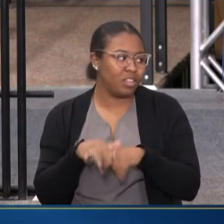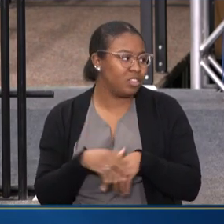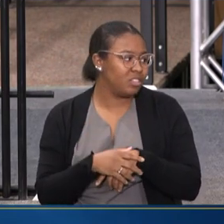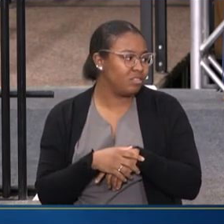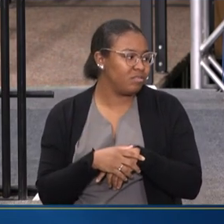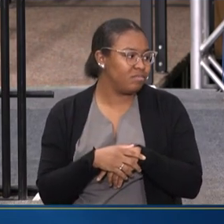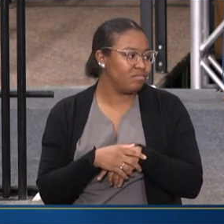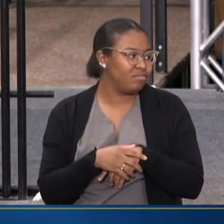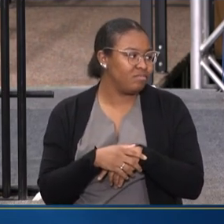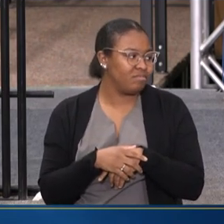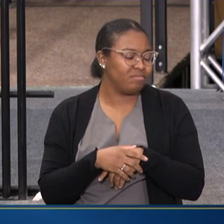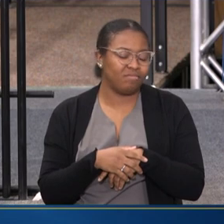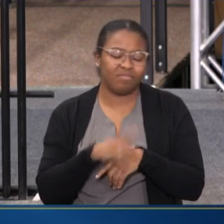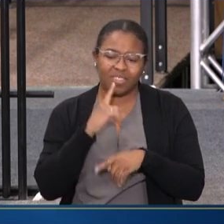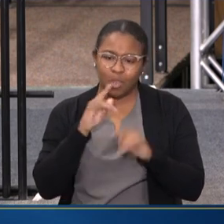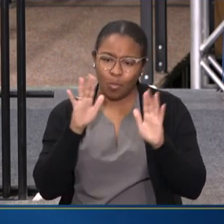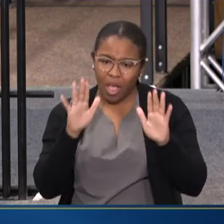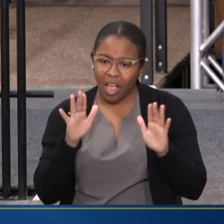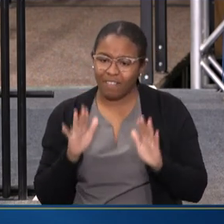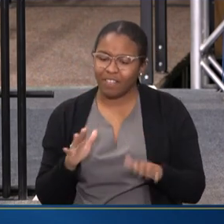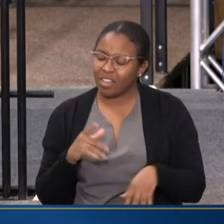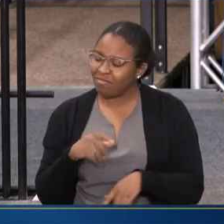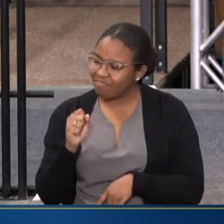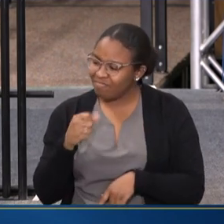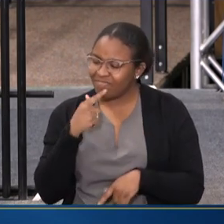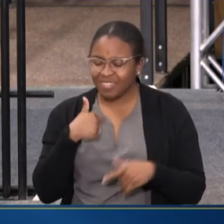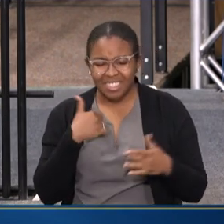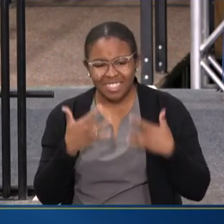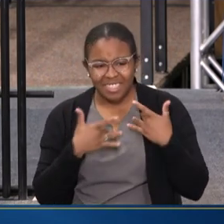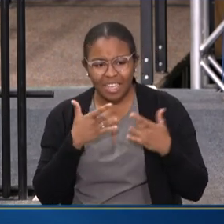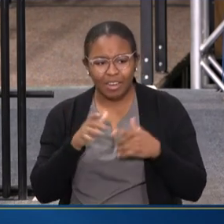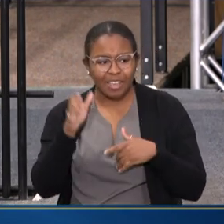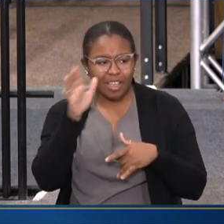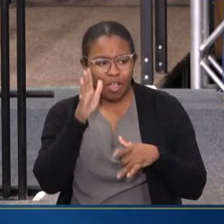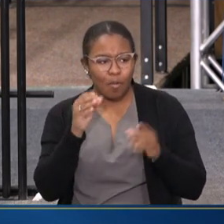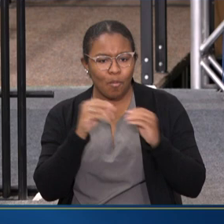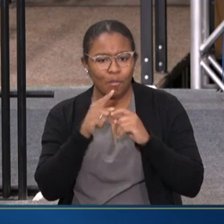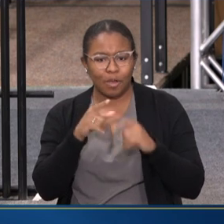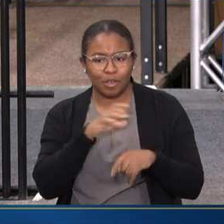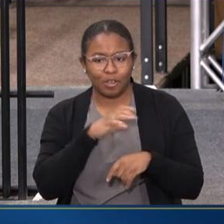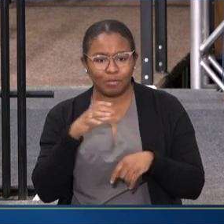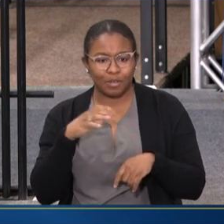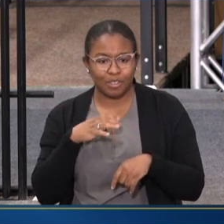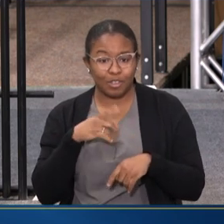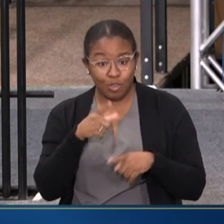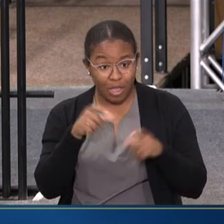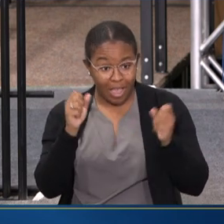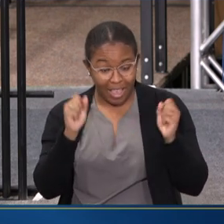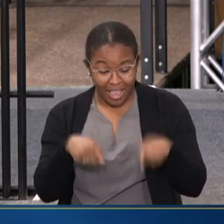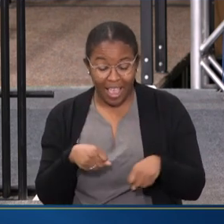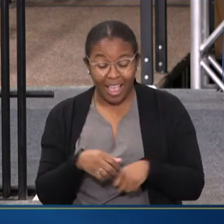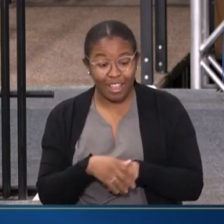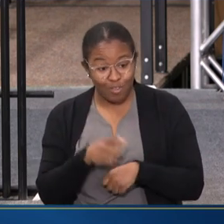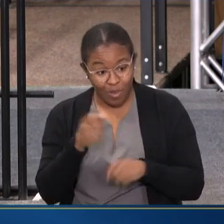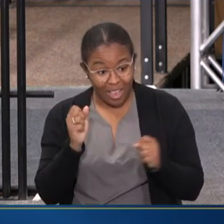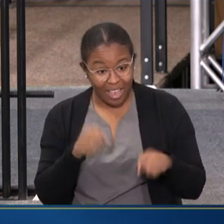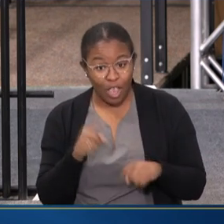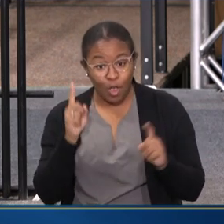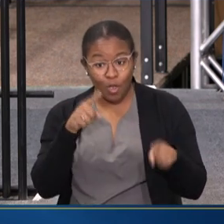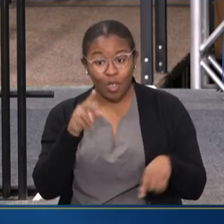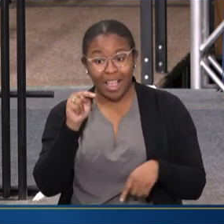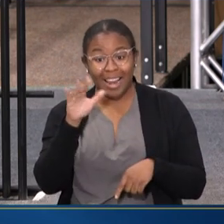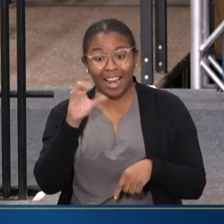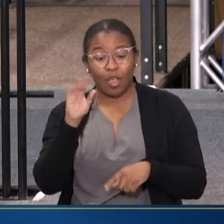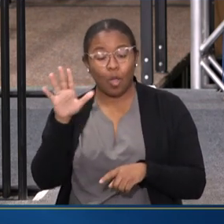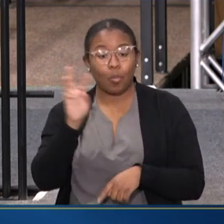we are very excited, I think, to hear more about what the commission is going to do in the coming year. Well, do that. You can go on